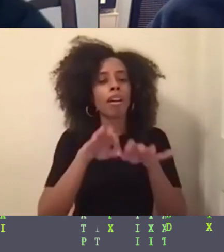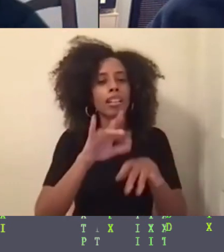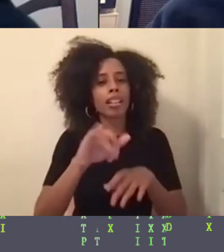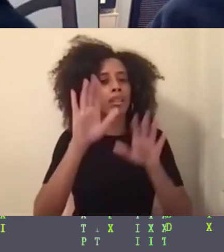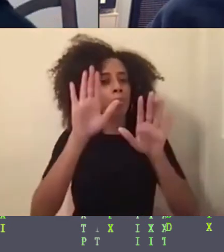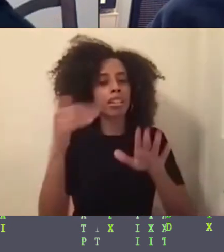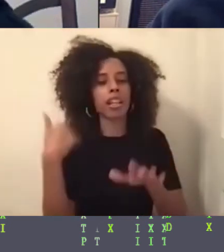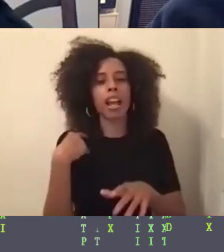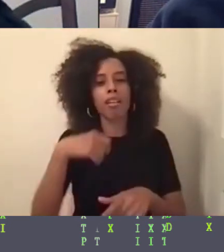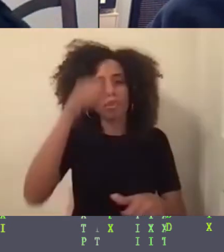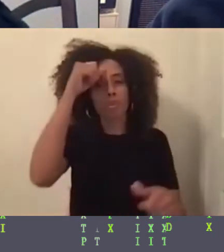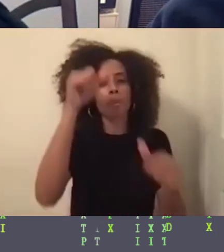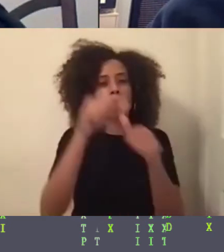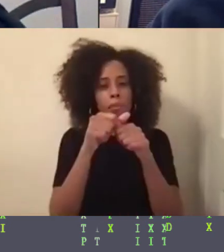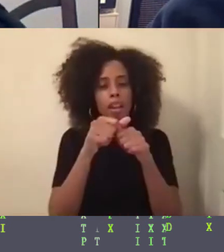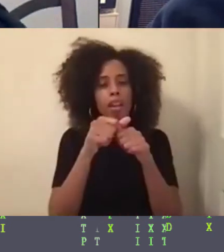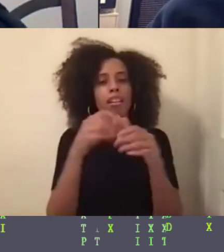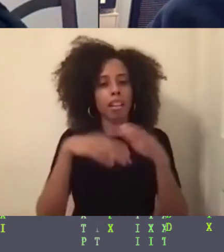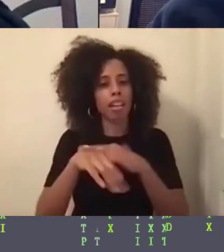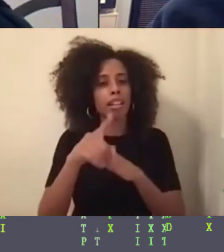um, kind of moving into this question.